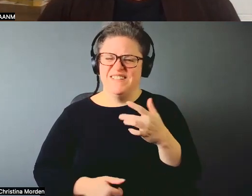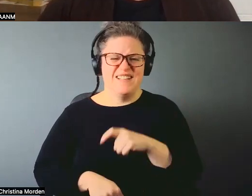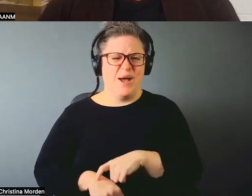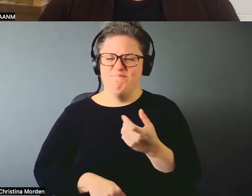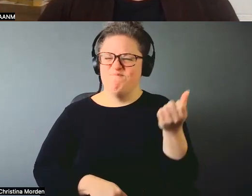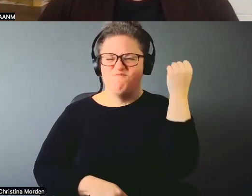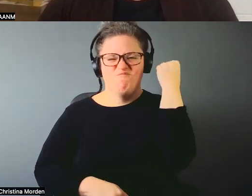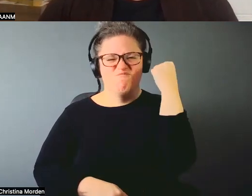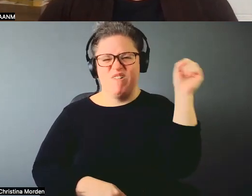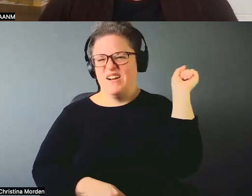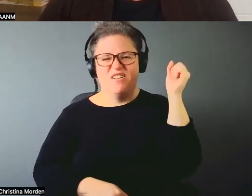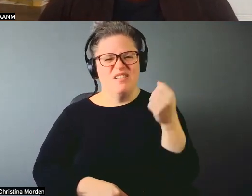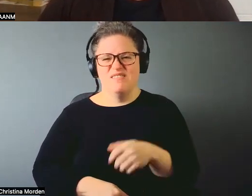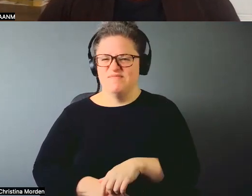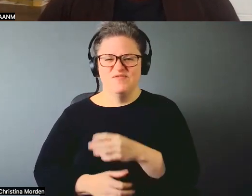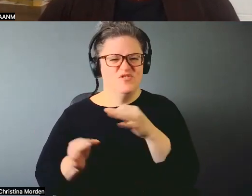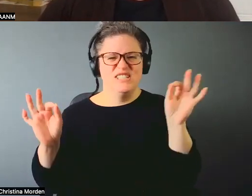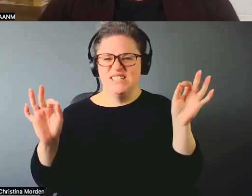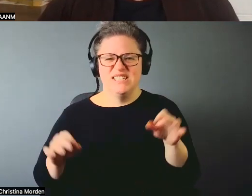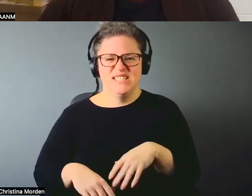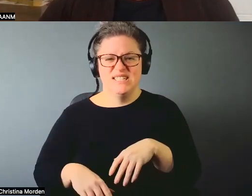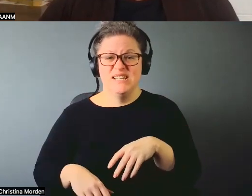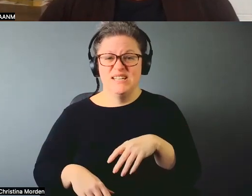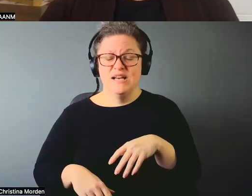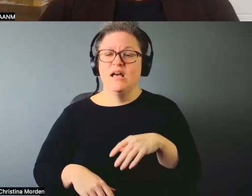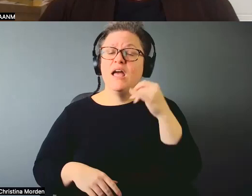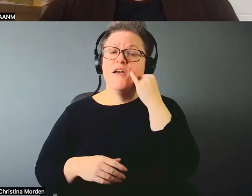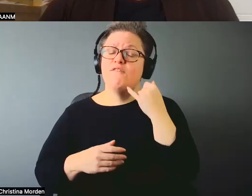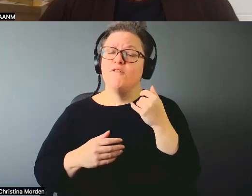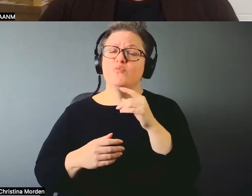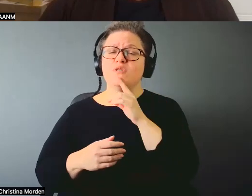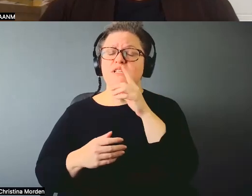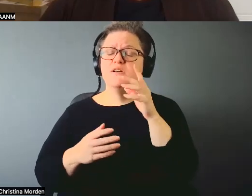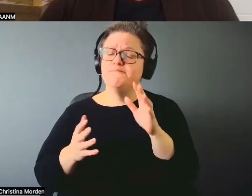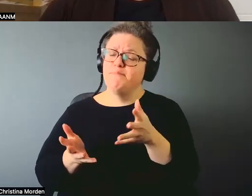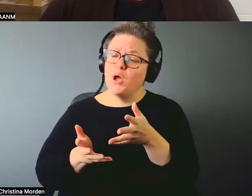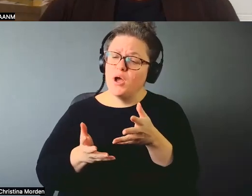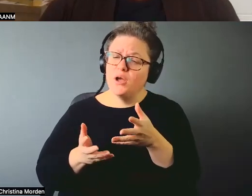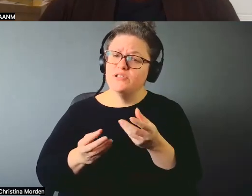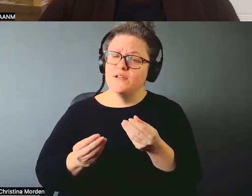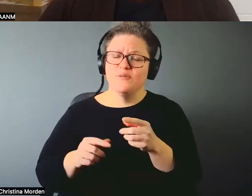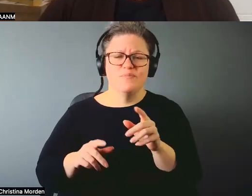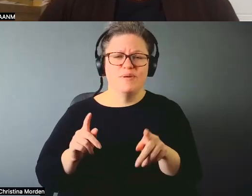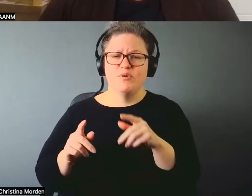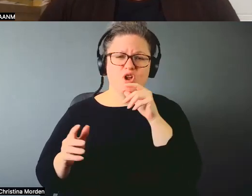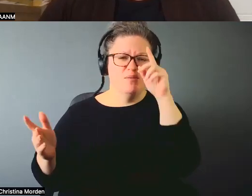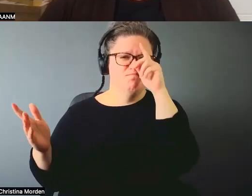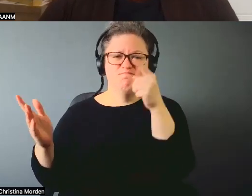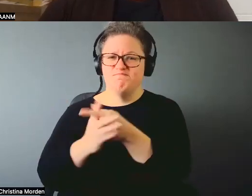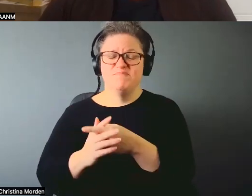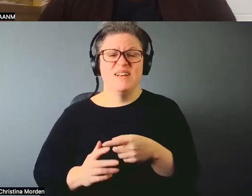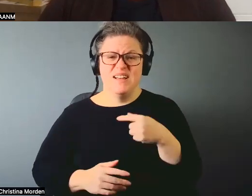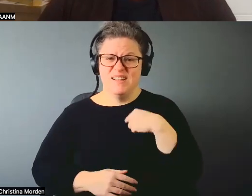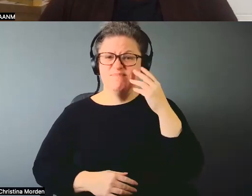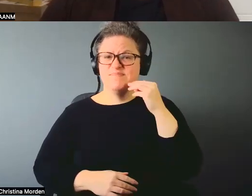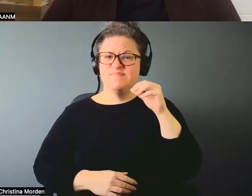You know, because people aren't getting it. They're not getting it when you're gentle. I mean, I worked in sexual violence for 26 years of my life.